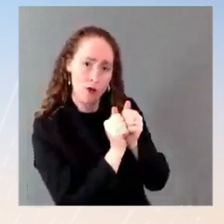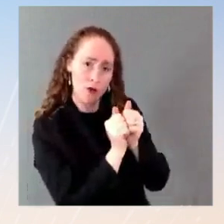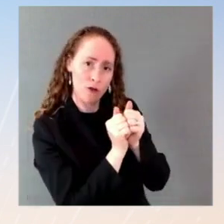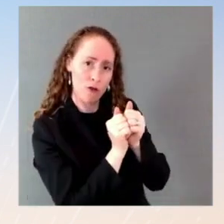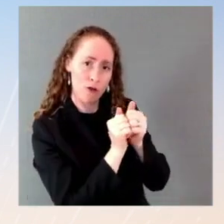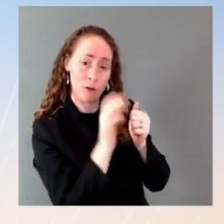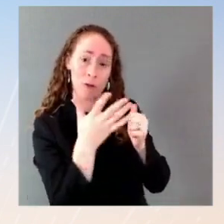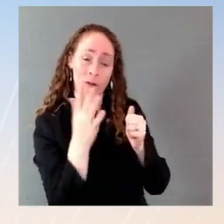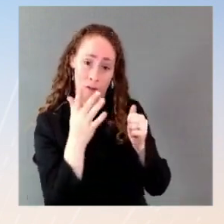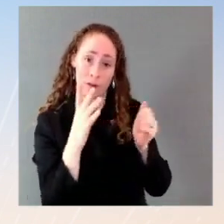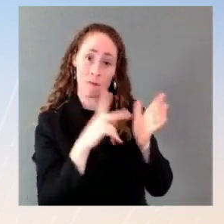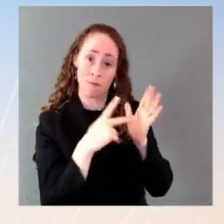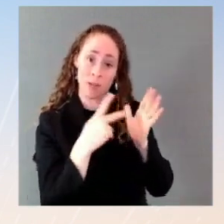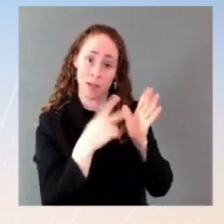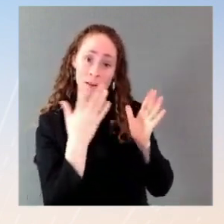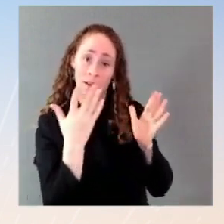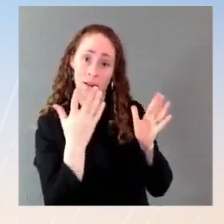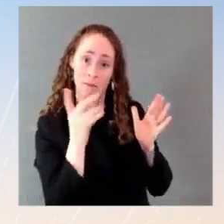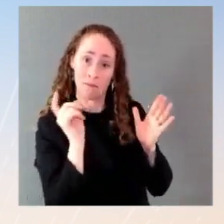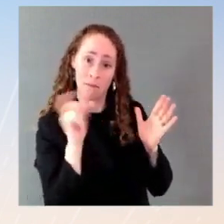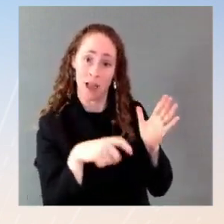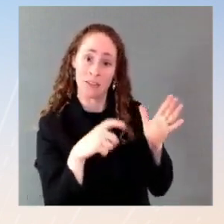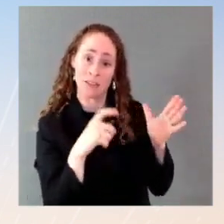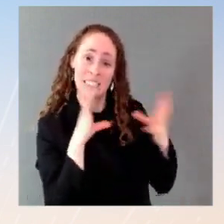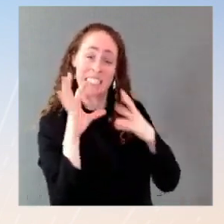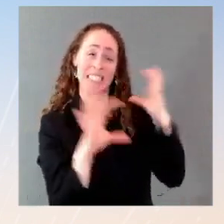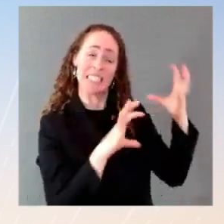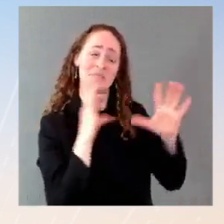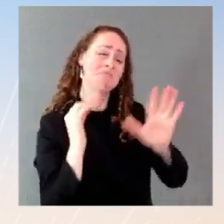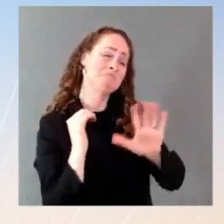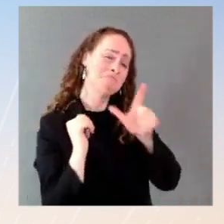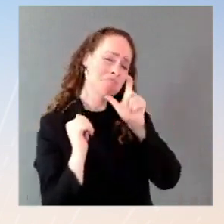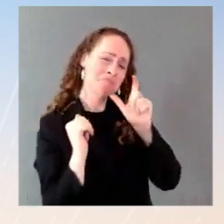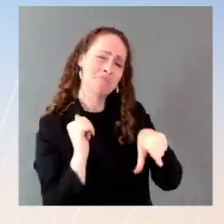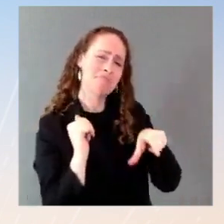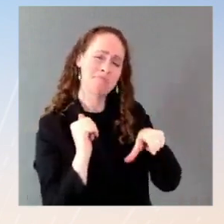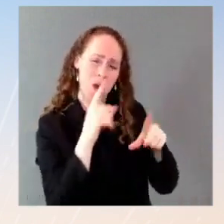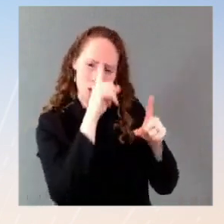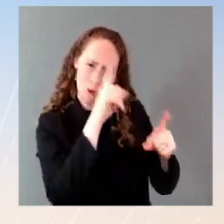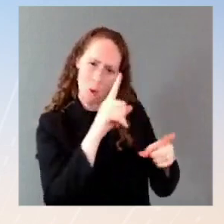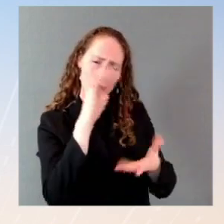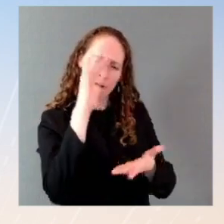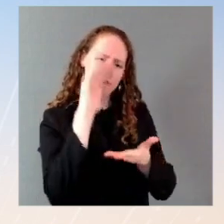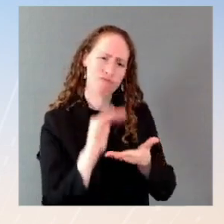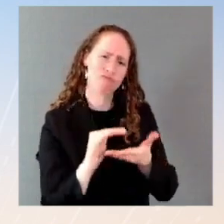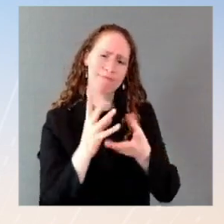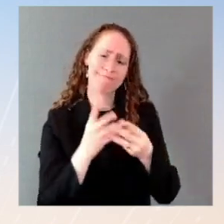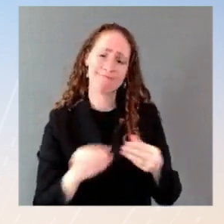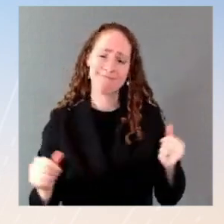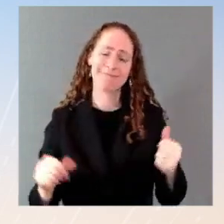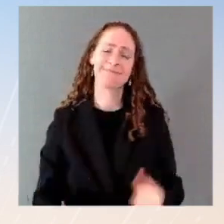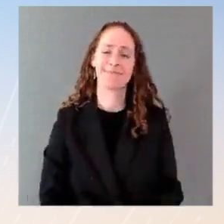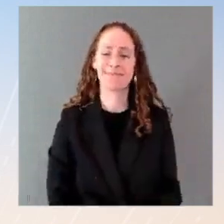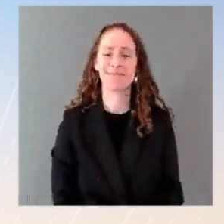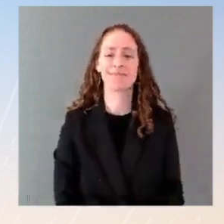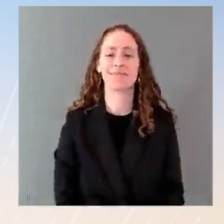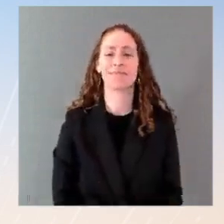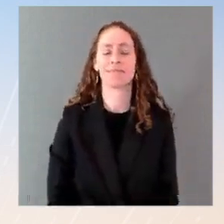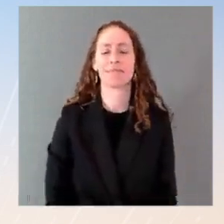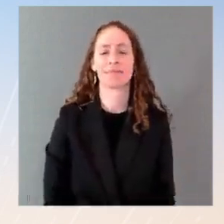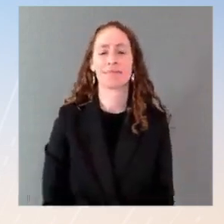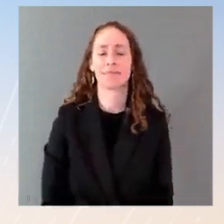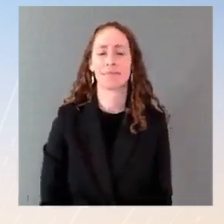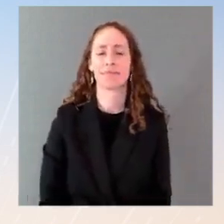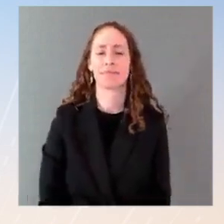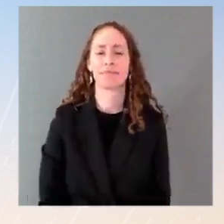advance the Minsk agreement in support of the Normandy format. This could include a ceasefire and confidence-building measures that helps drive